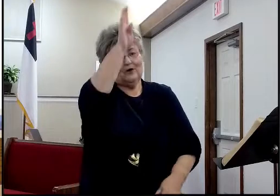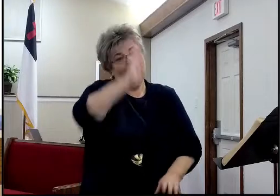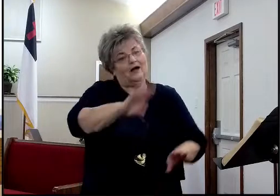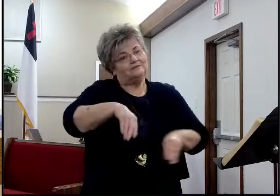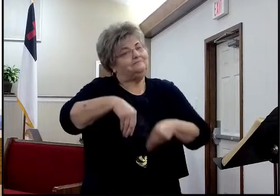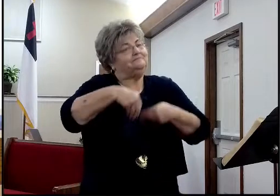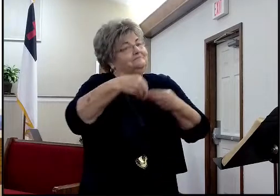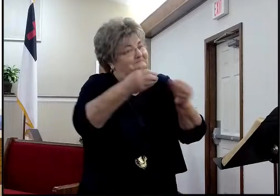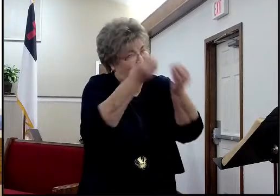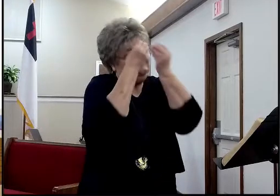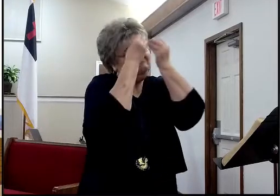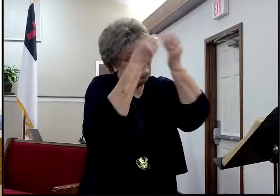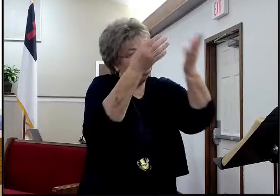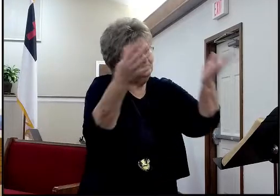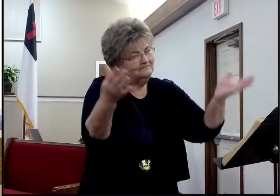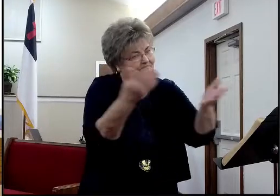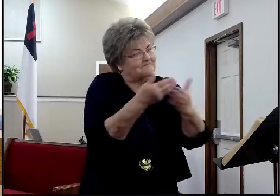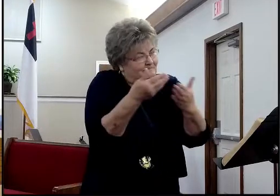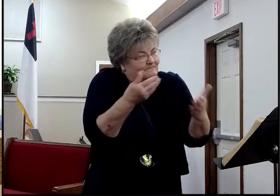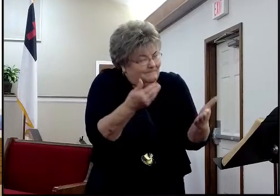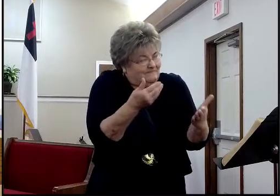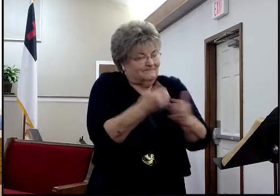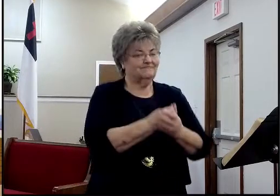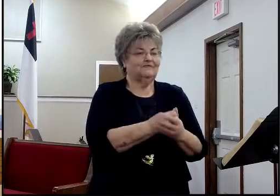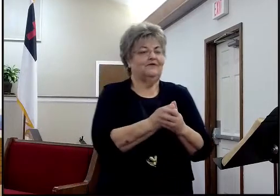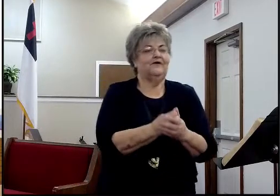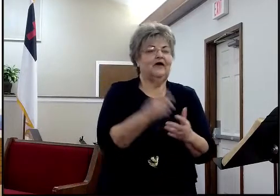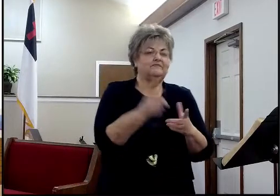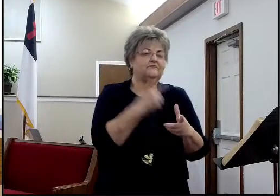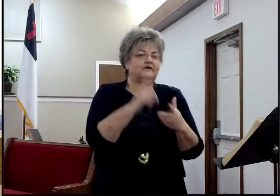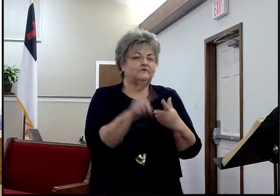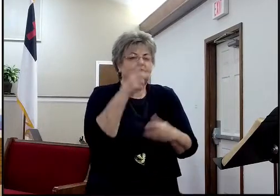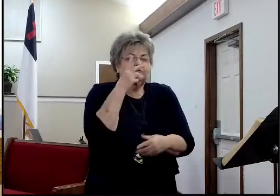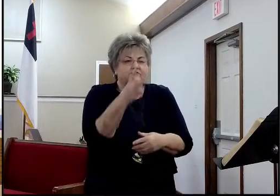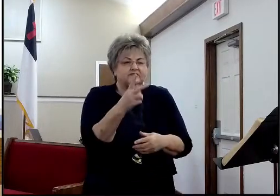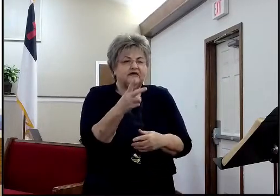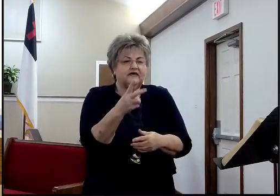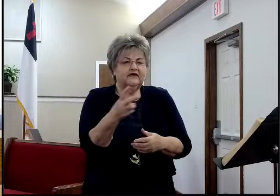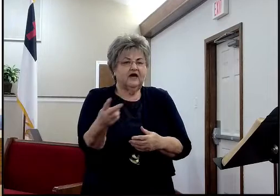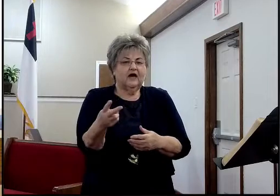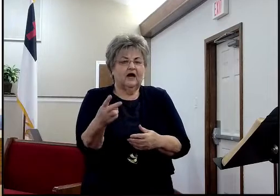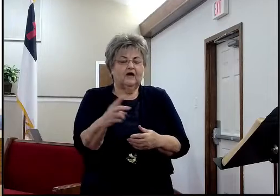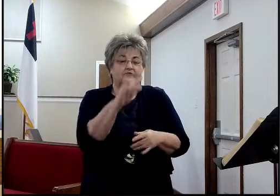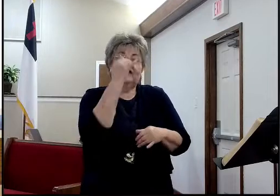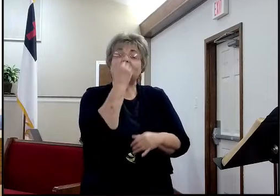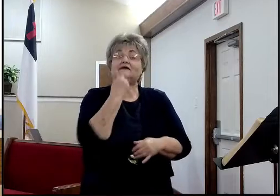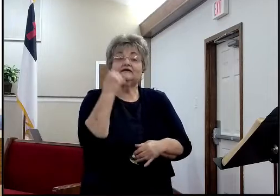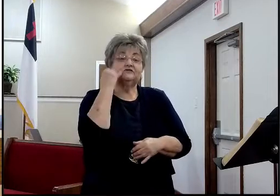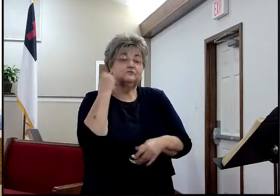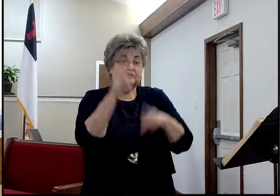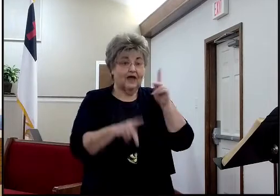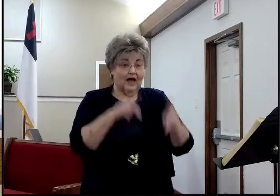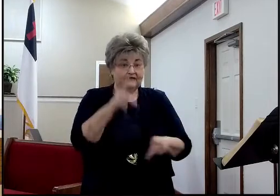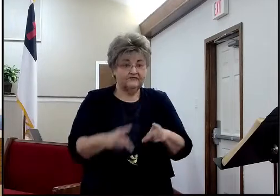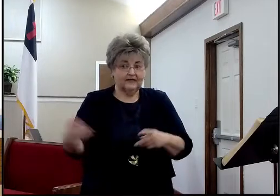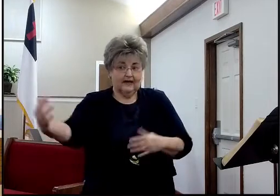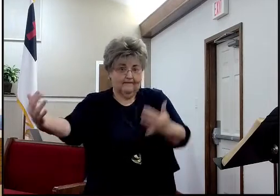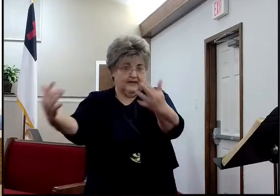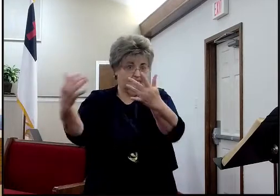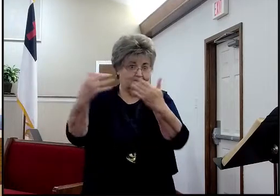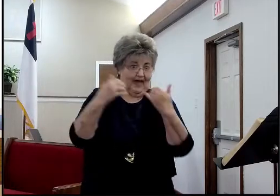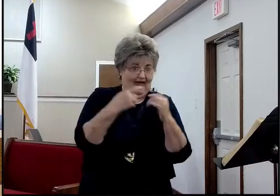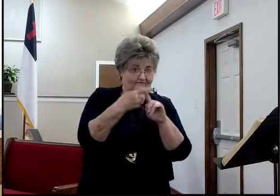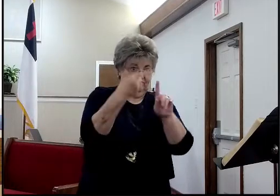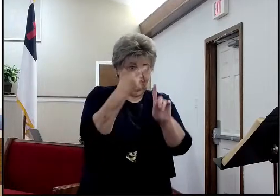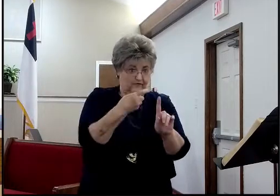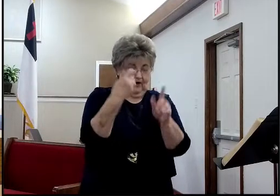an incredible thing. And then you'll find the return becomes evident in verse number 5. Then rose up the